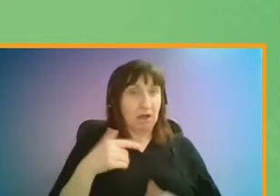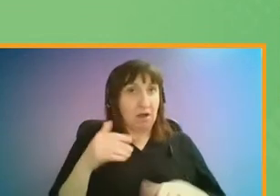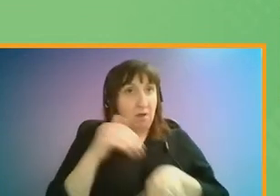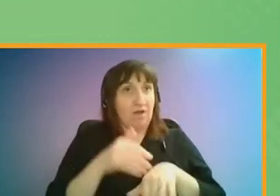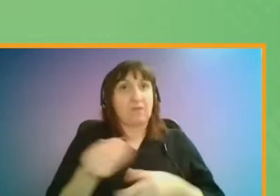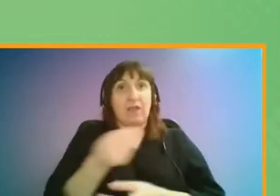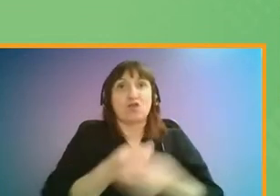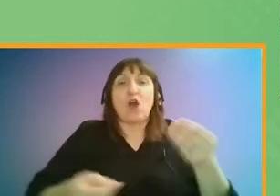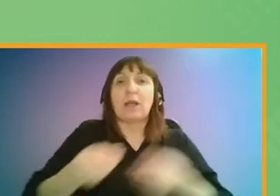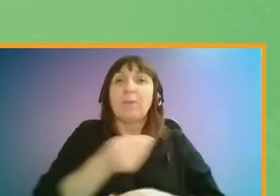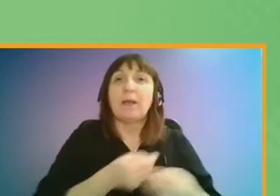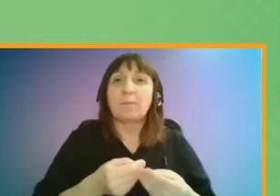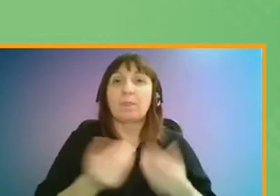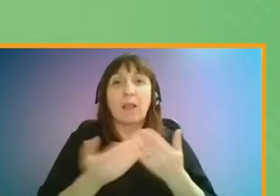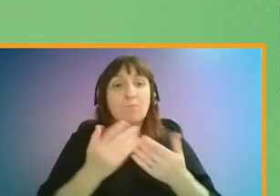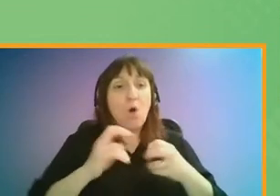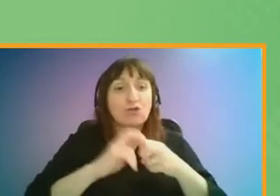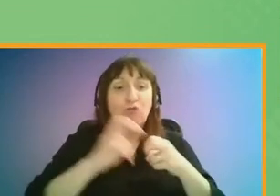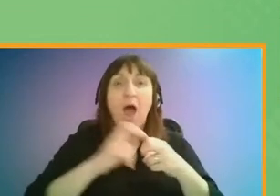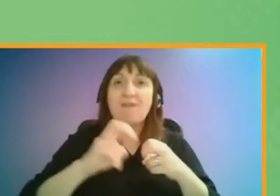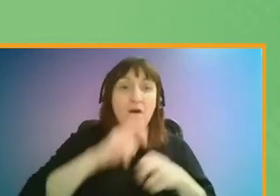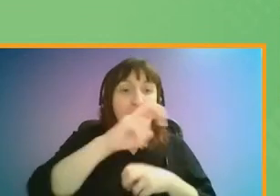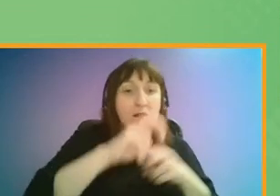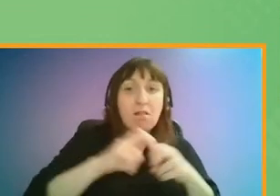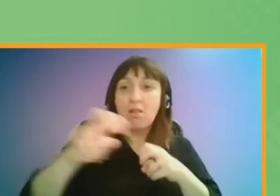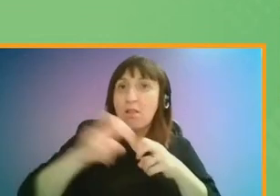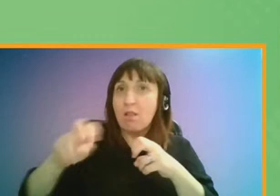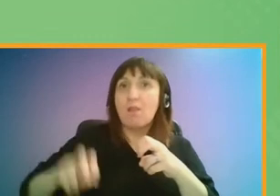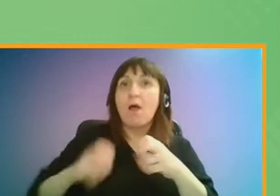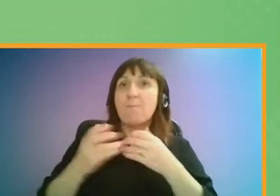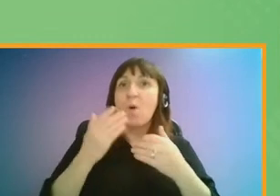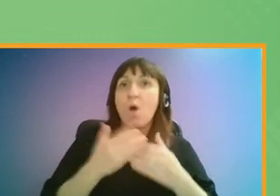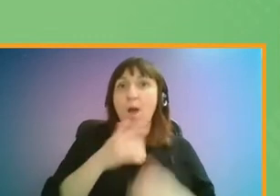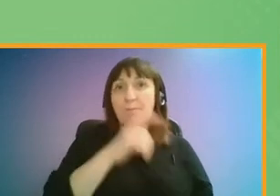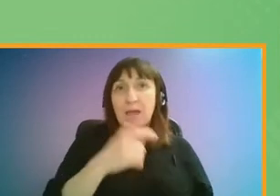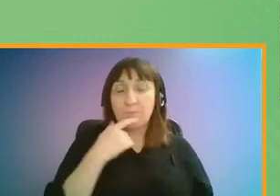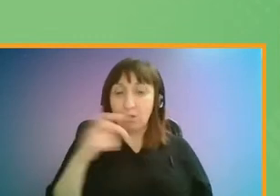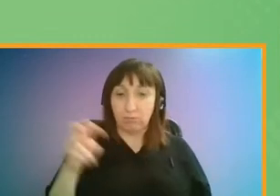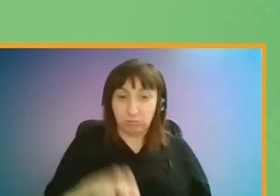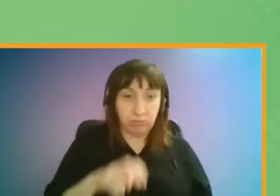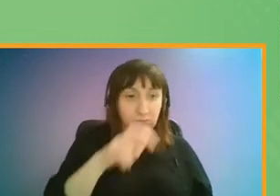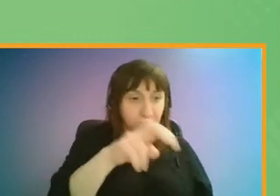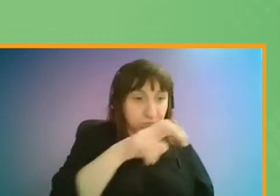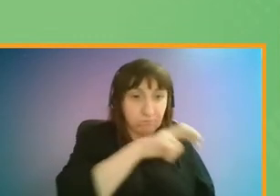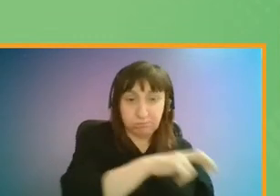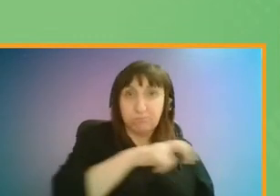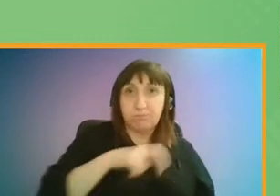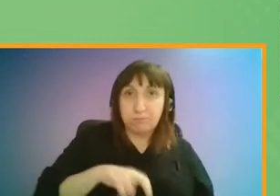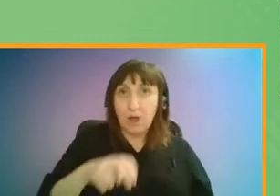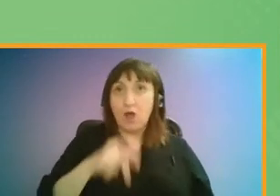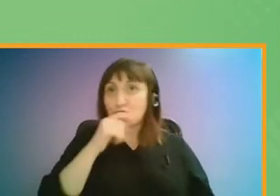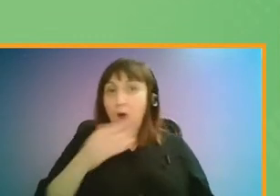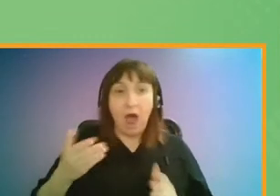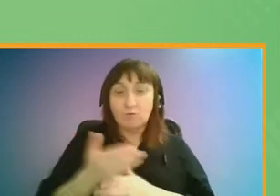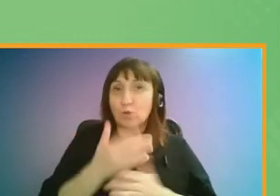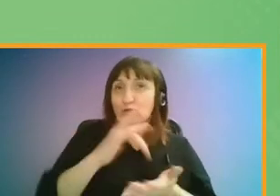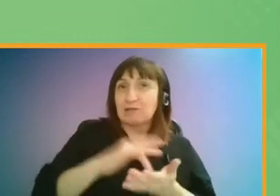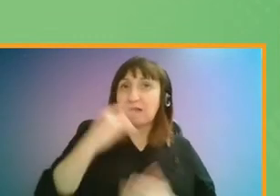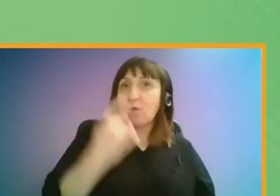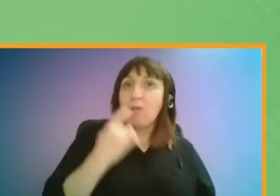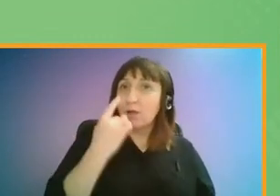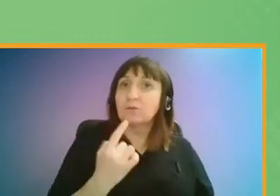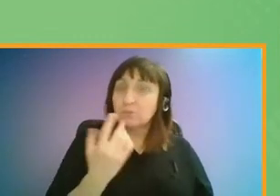There is also now more travel around London and in outer London areas, with people moving between different parts of the city without going first into central London.